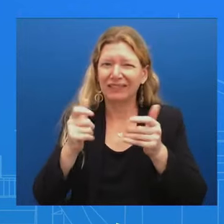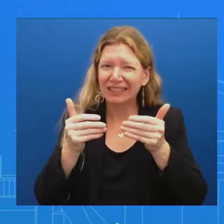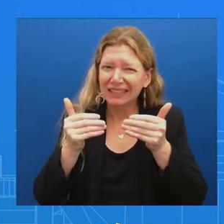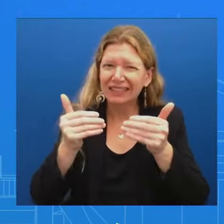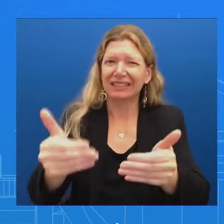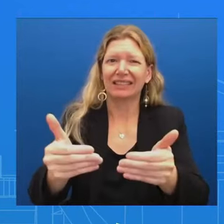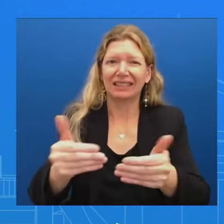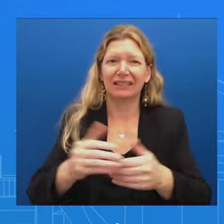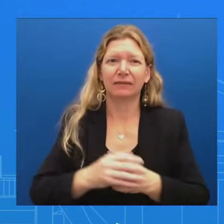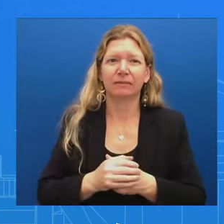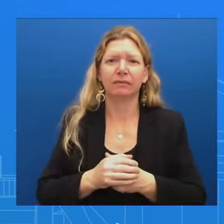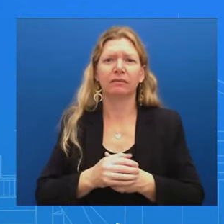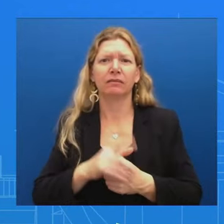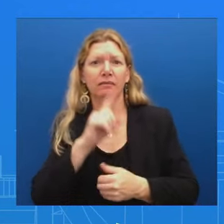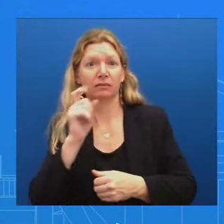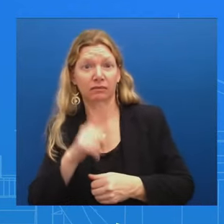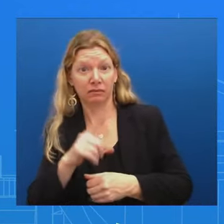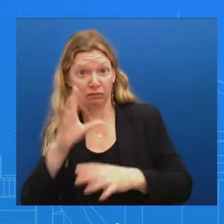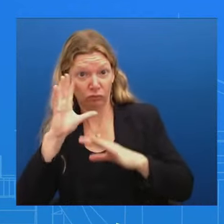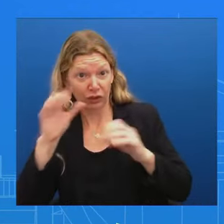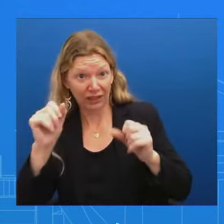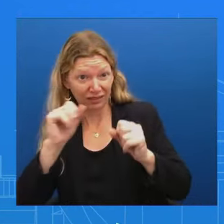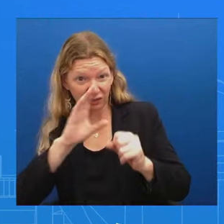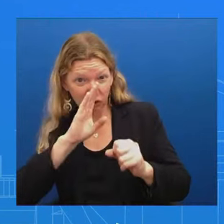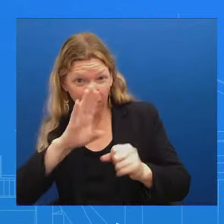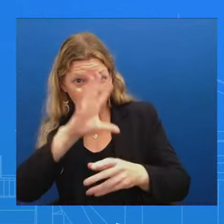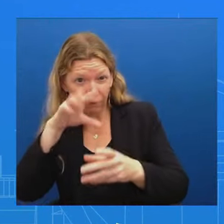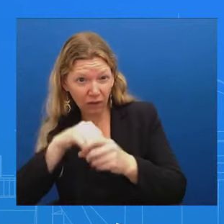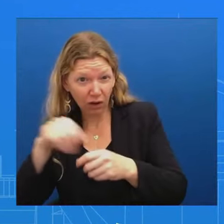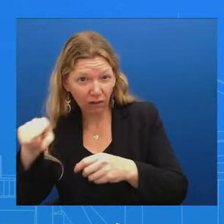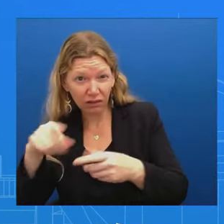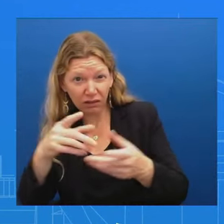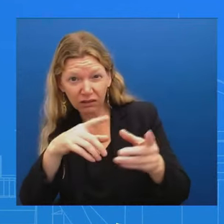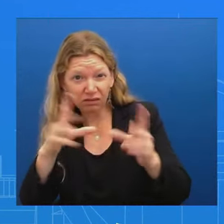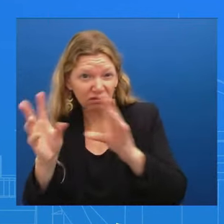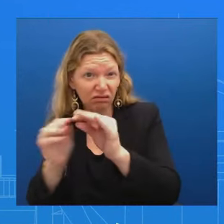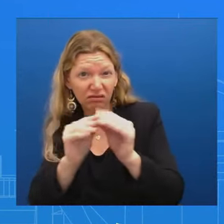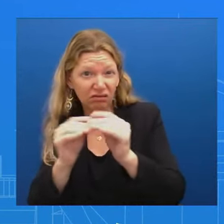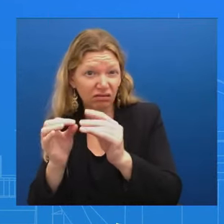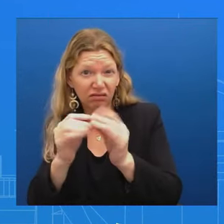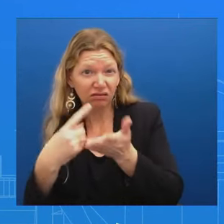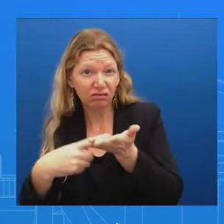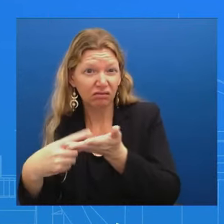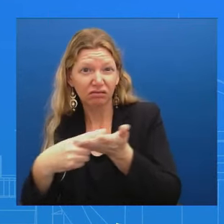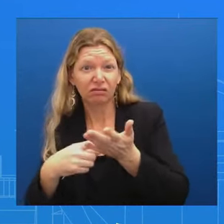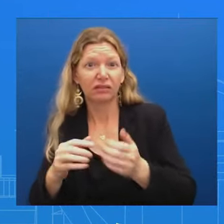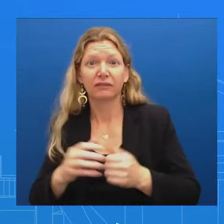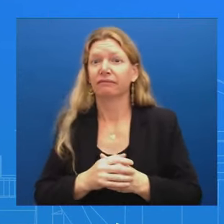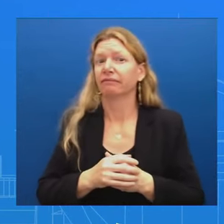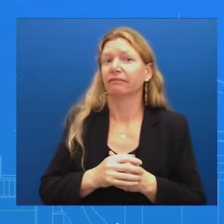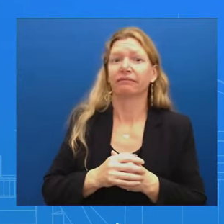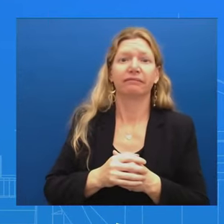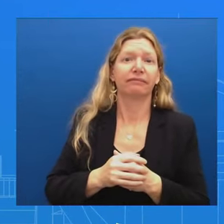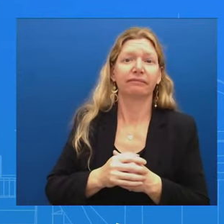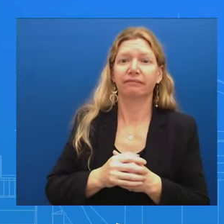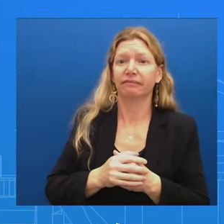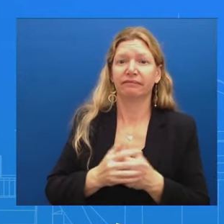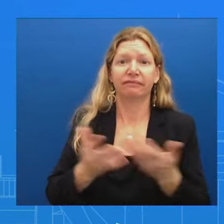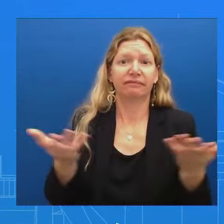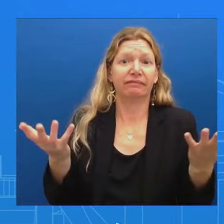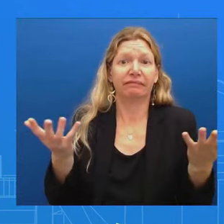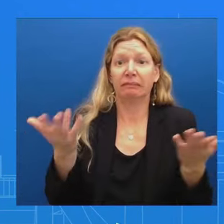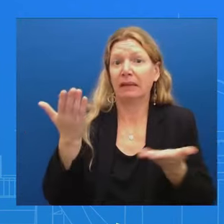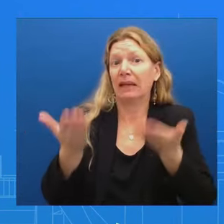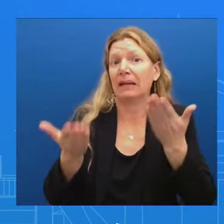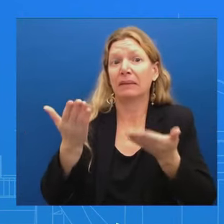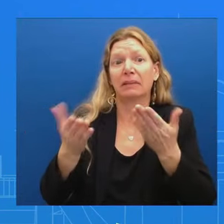read out Obviously he tends to have private conversations We don't read out every conversation He has relationships with folks in Congress But his Office of Ledge Affairs